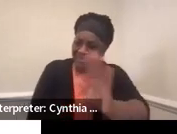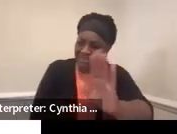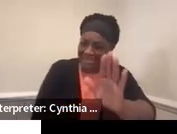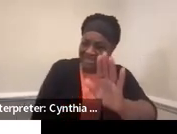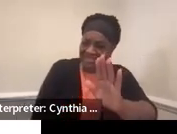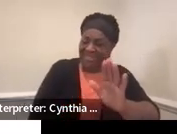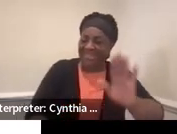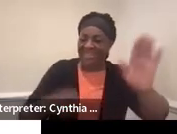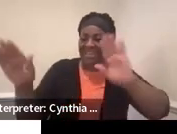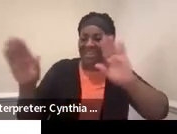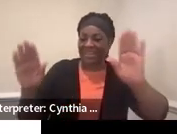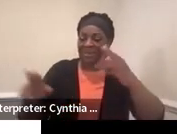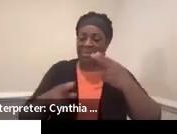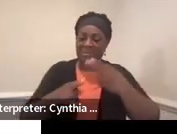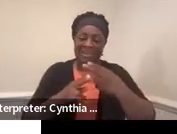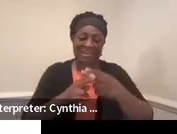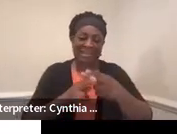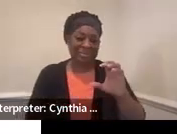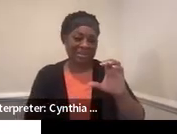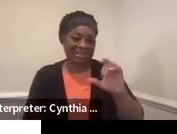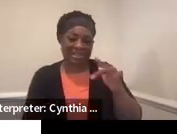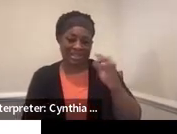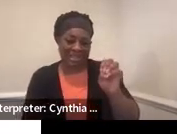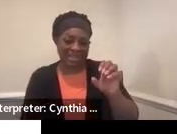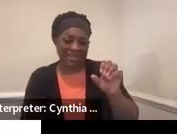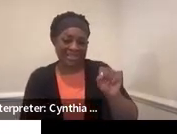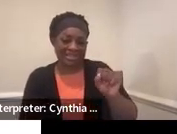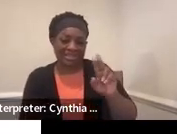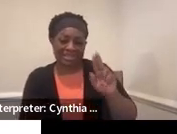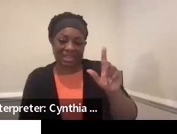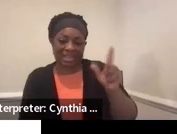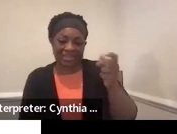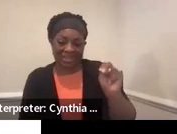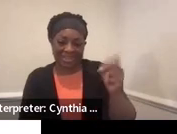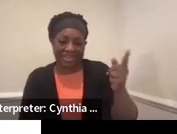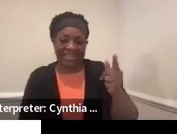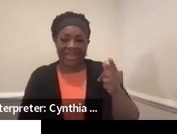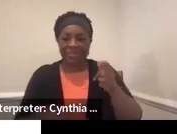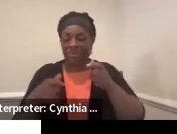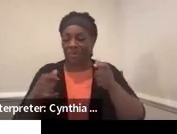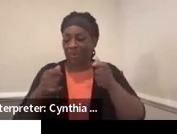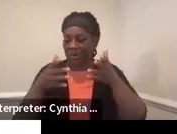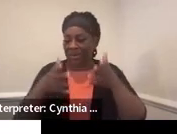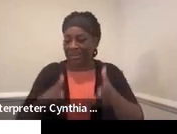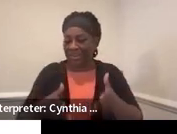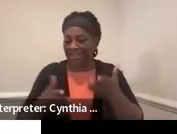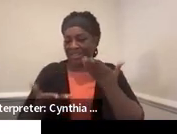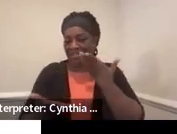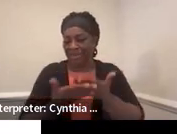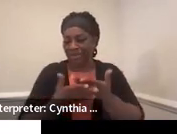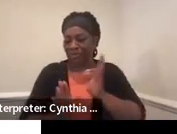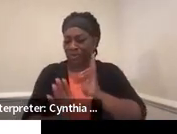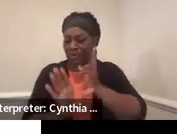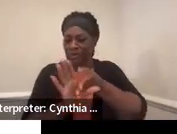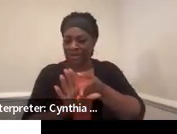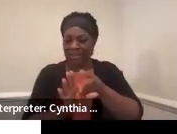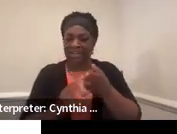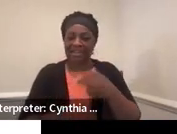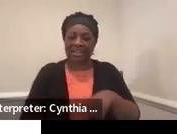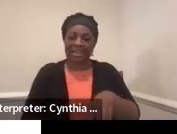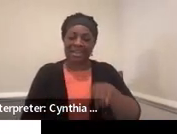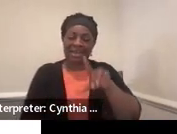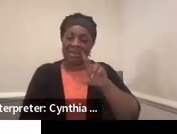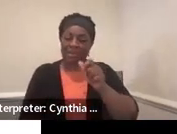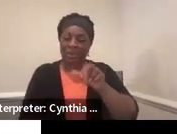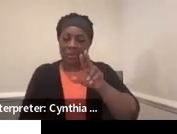My name is Colette Sullivan. I'm the federal programs coordinator. Nice to see you all. Thanks for joining us. I'm Liora